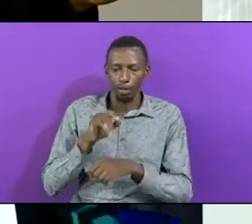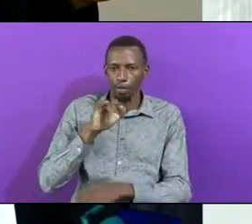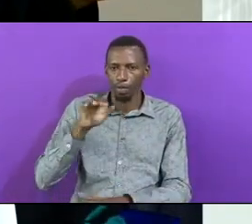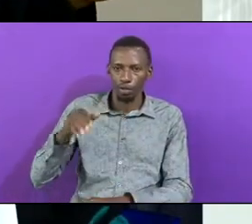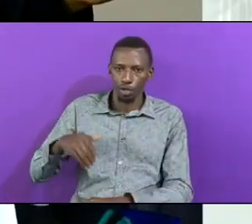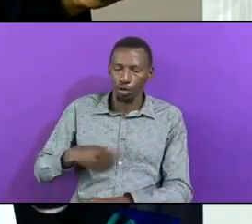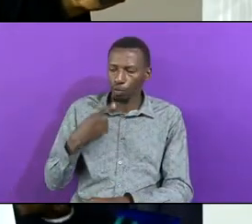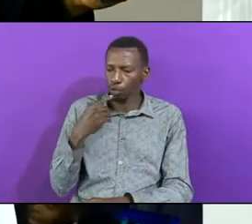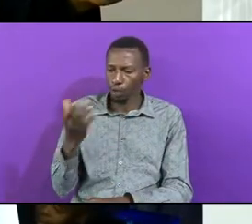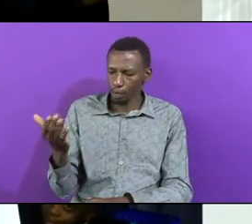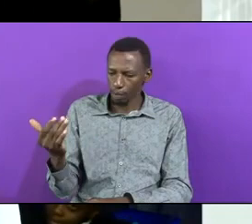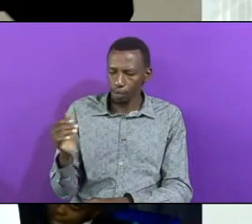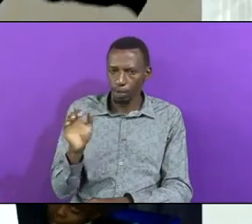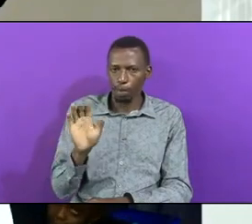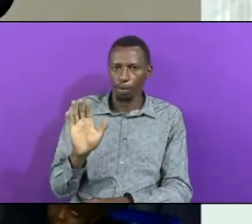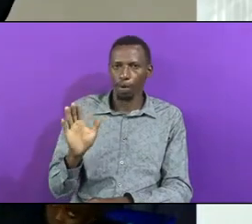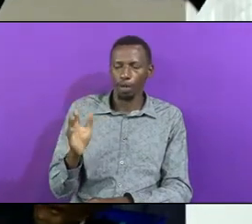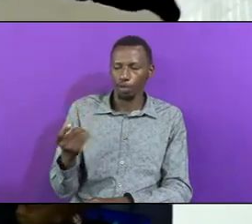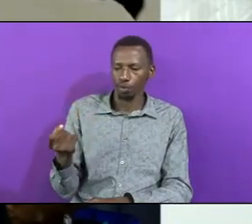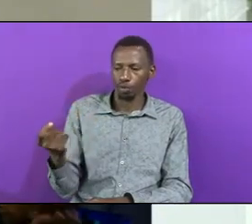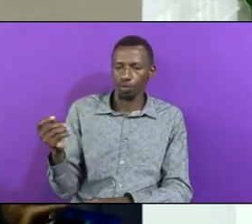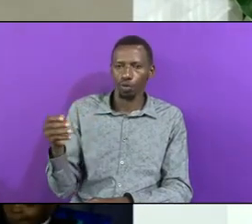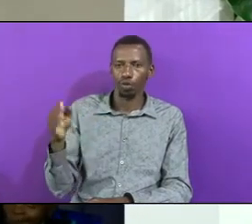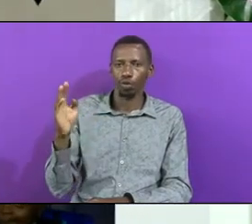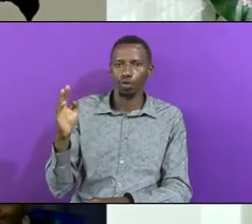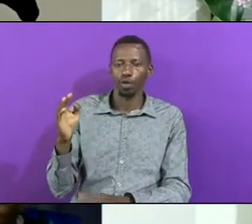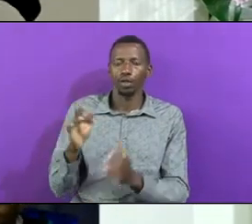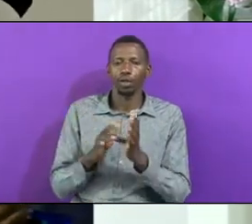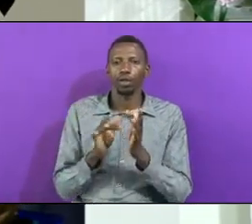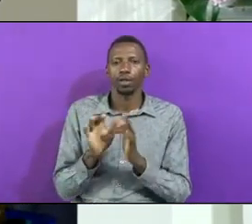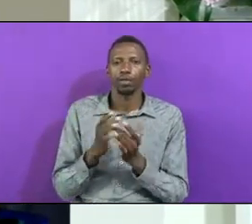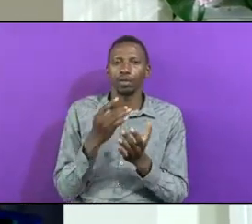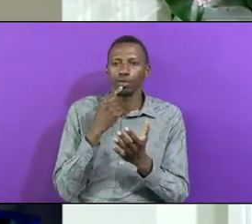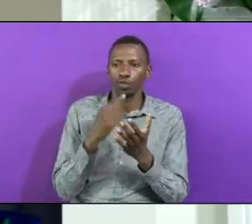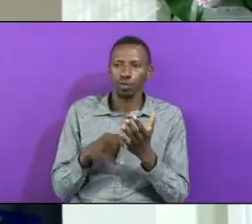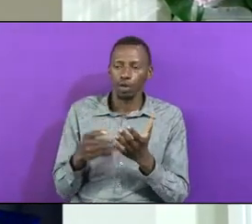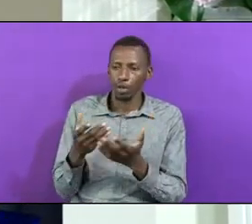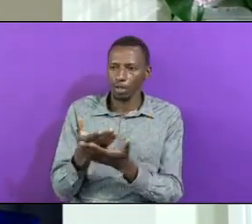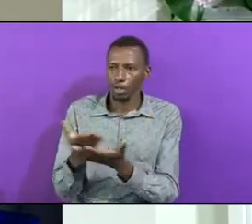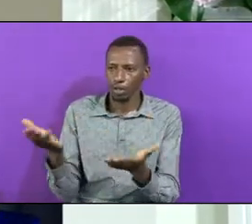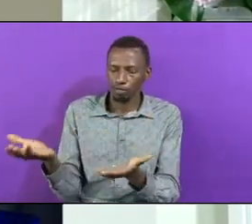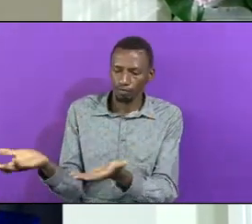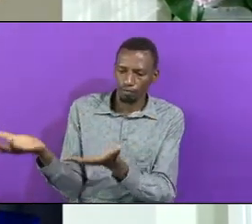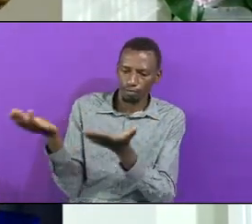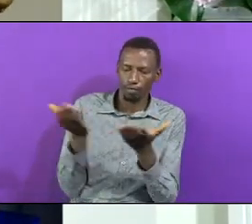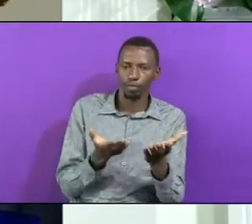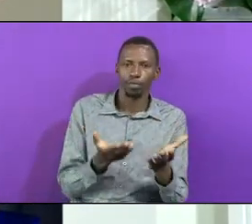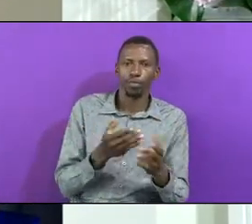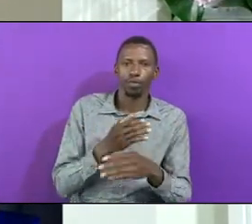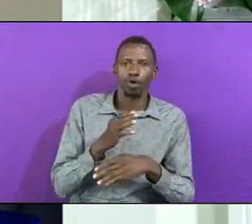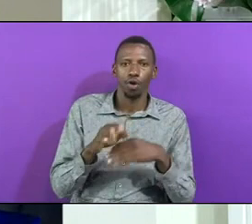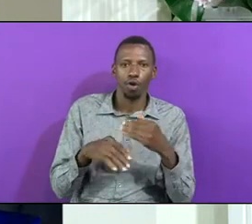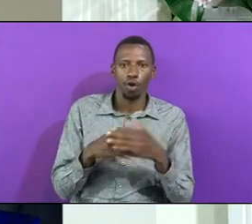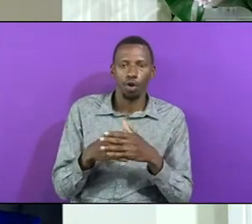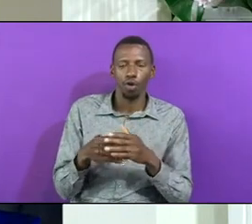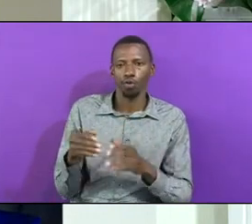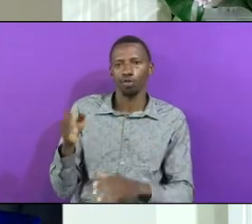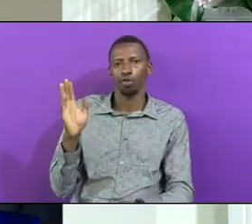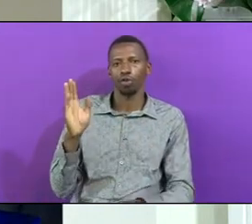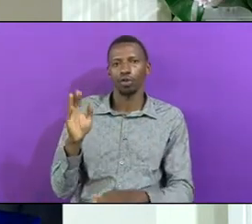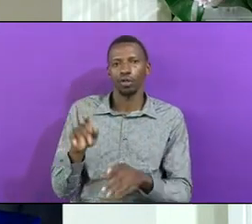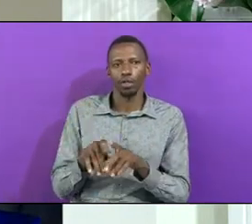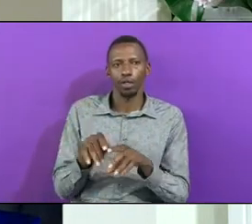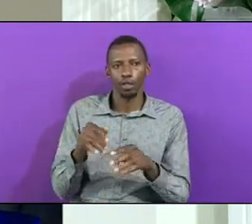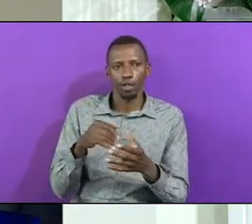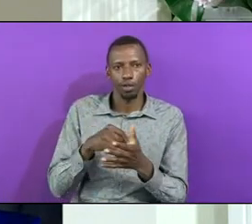And The Bible Says That They Gave Him All The What The Other Gods Including The Earrings That Were In Their